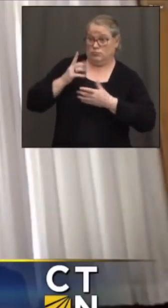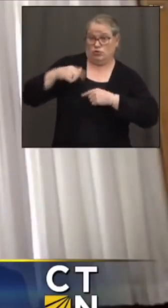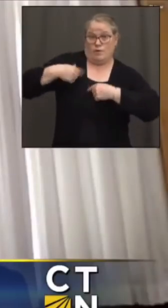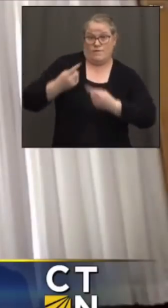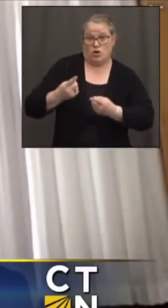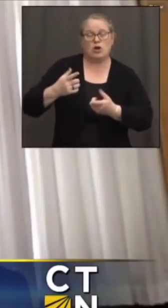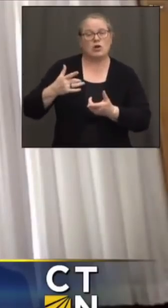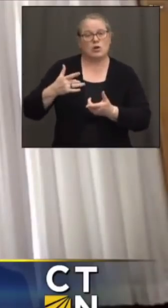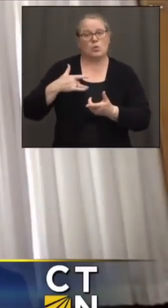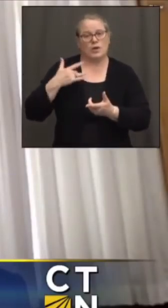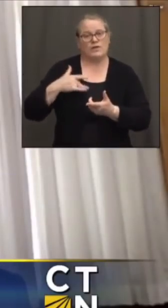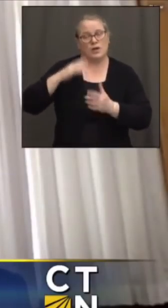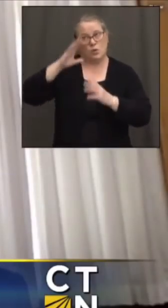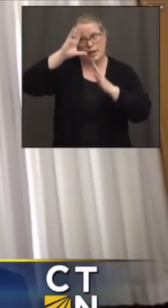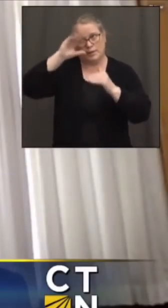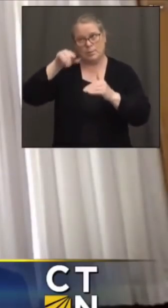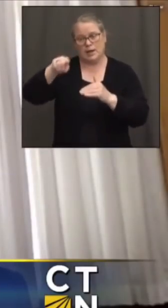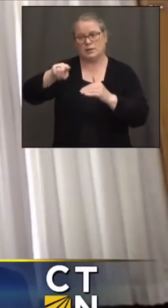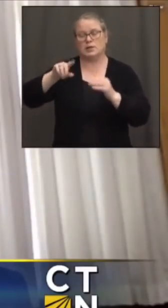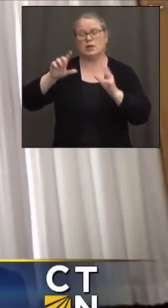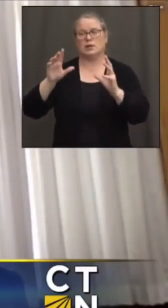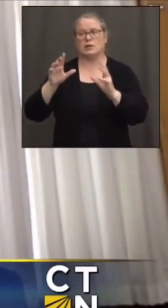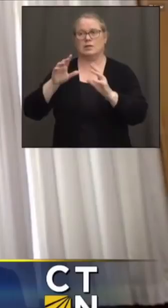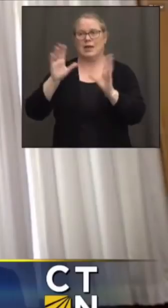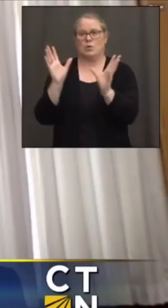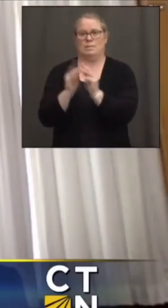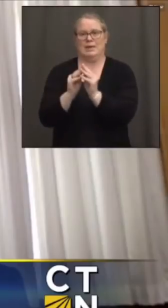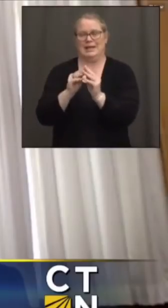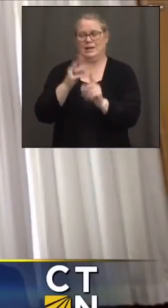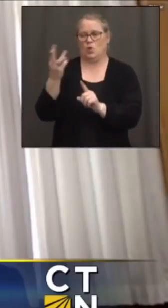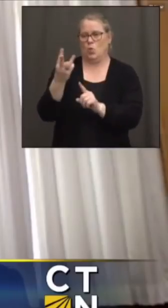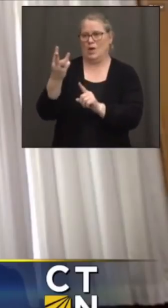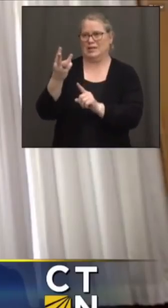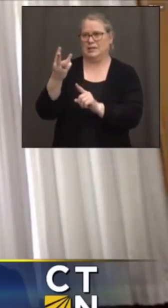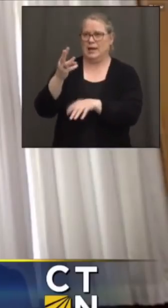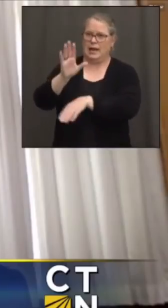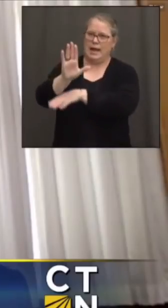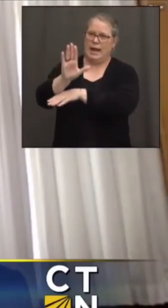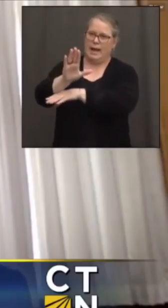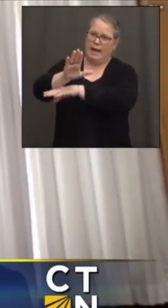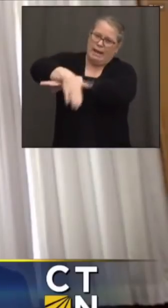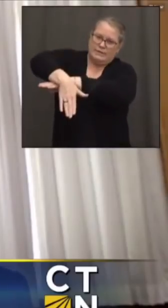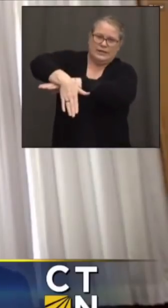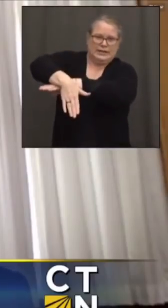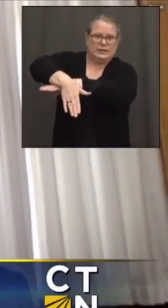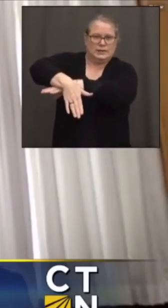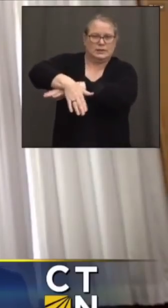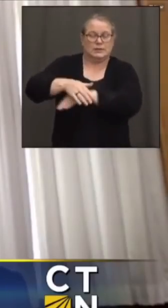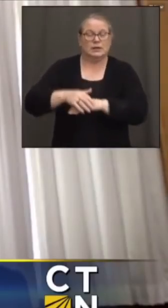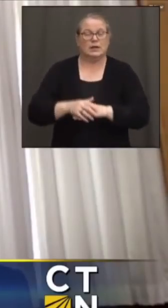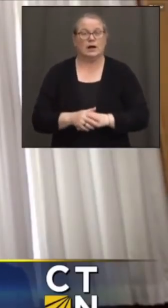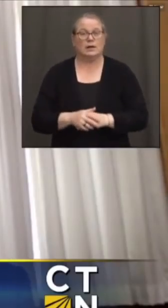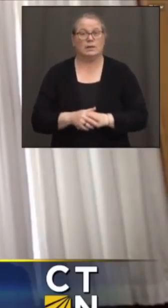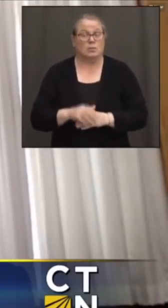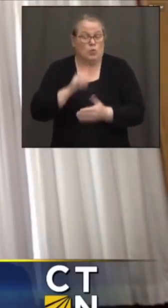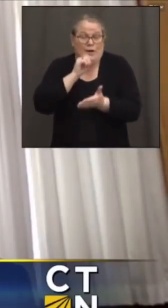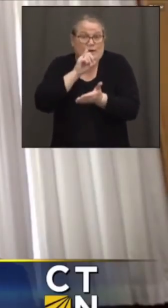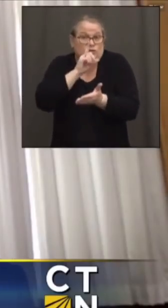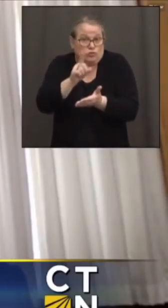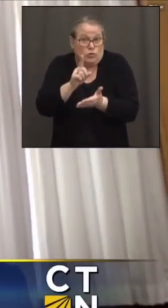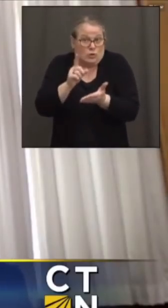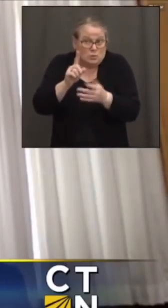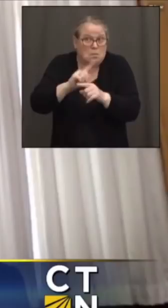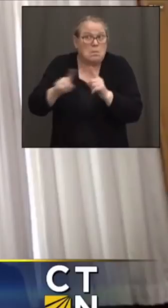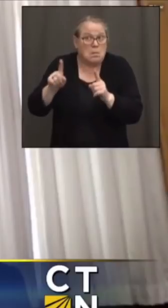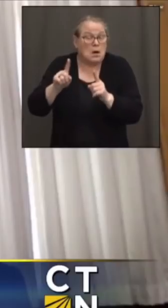committee to meet Wednesday afternoon, evening, and potentially, you know, we're not sure, but potentially there could